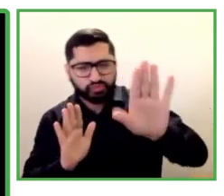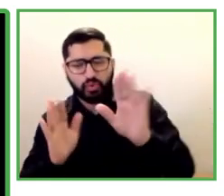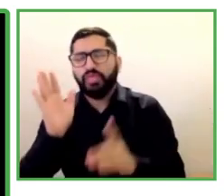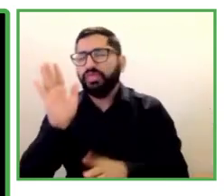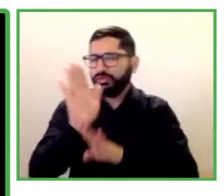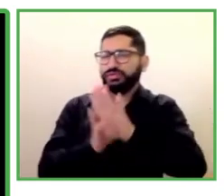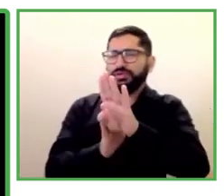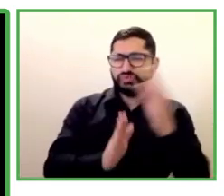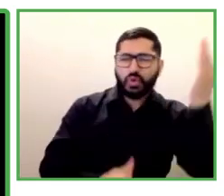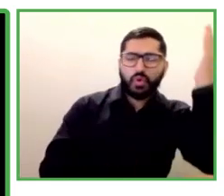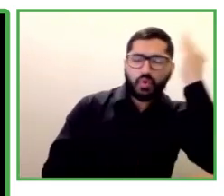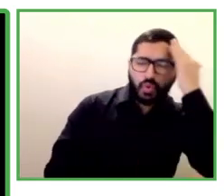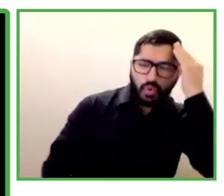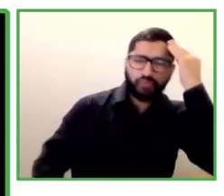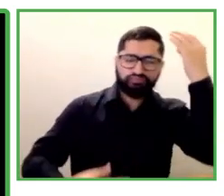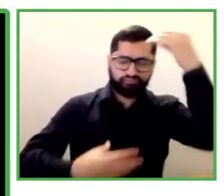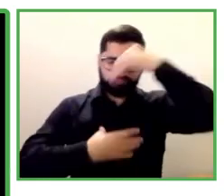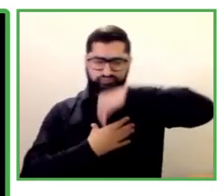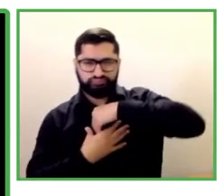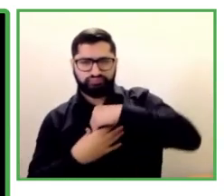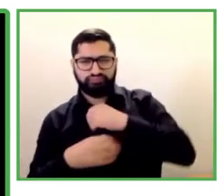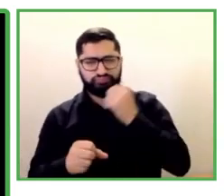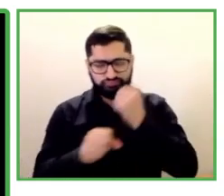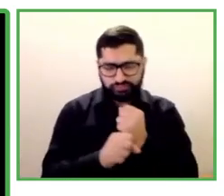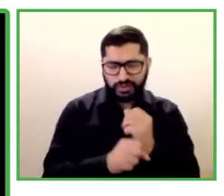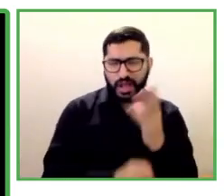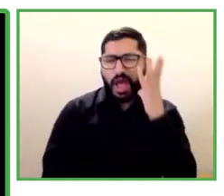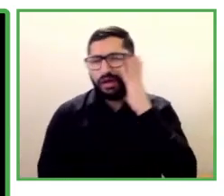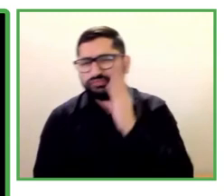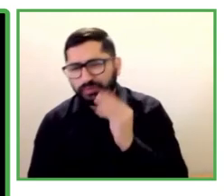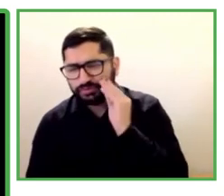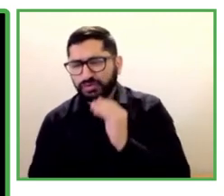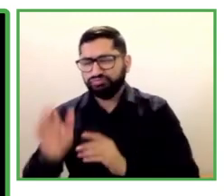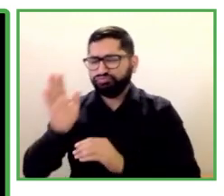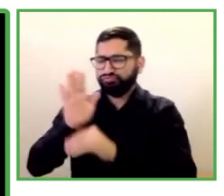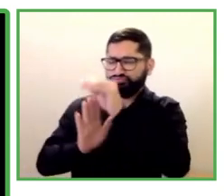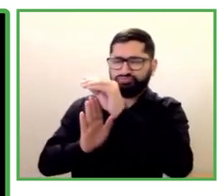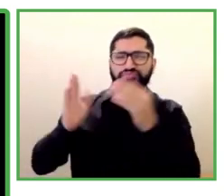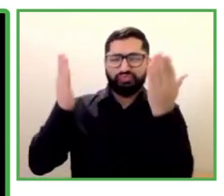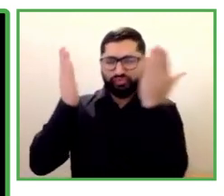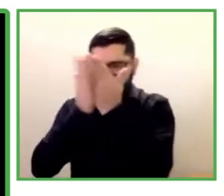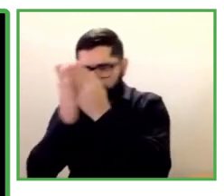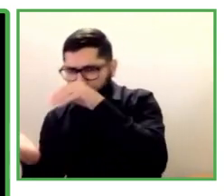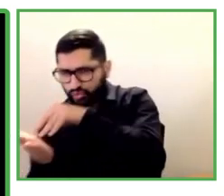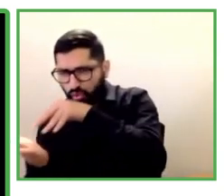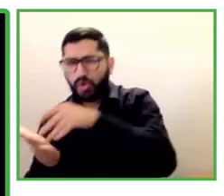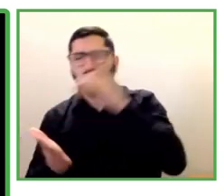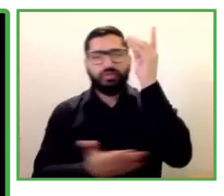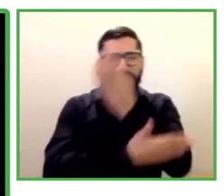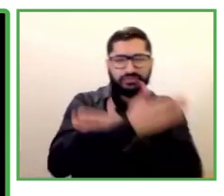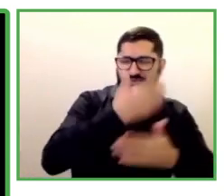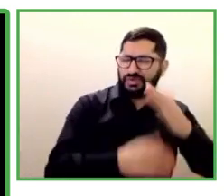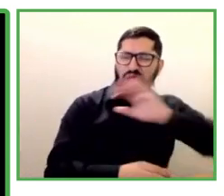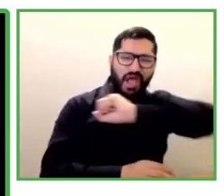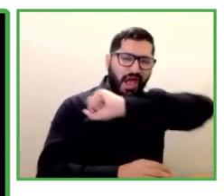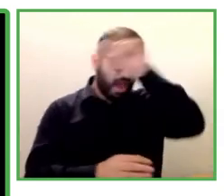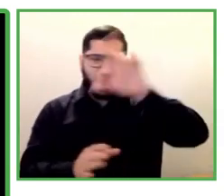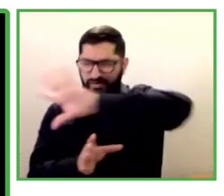disability and accommodation required. But the most important part is represented by this graphic.